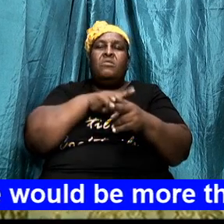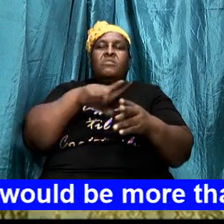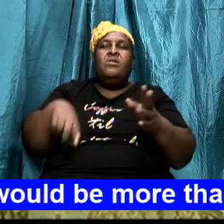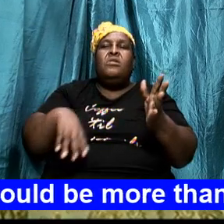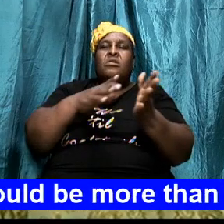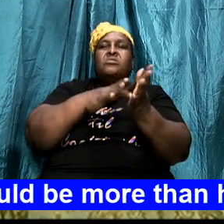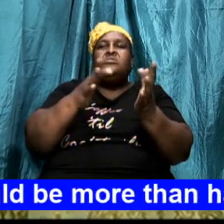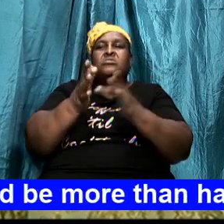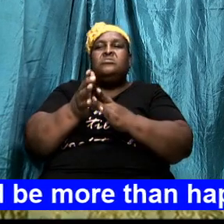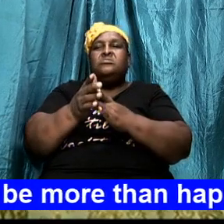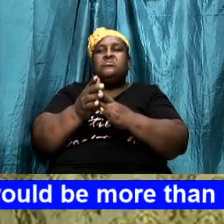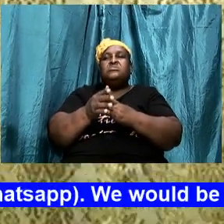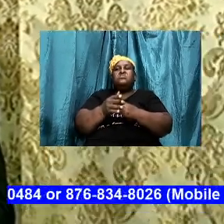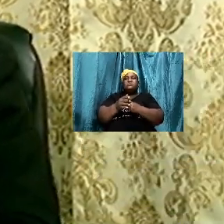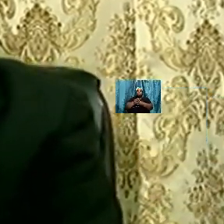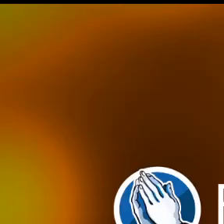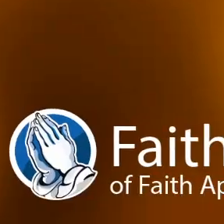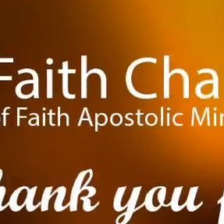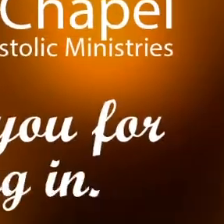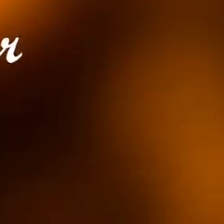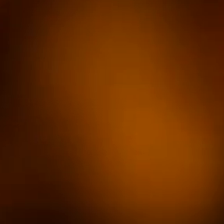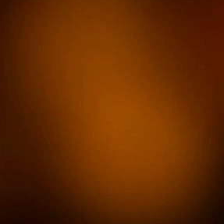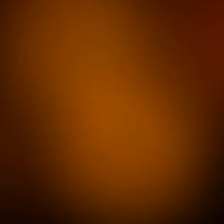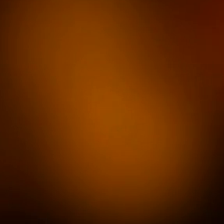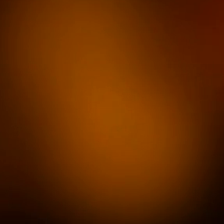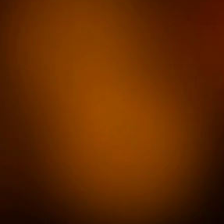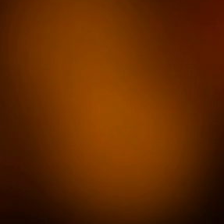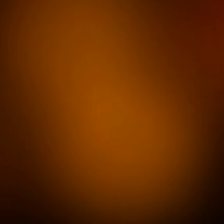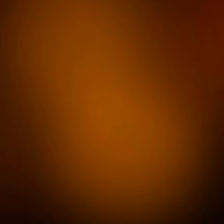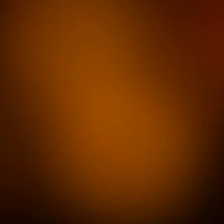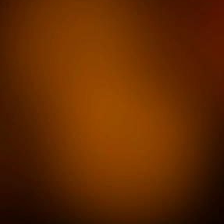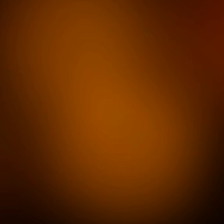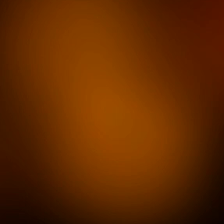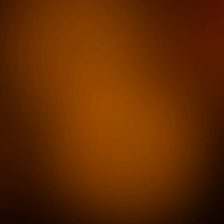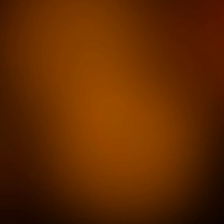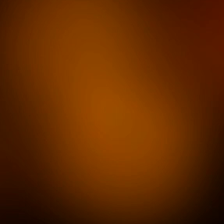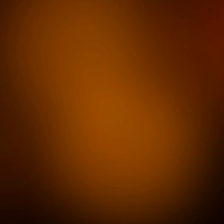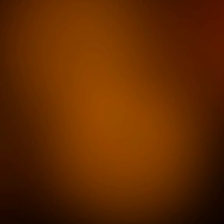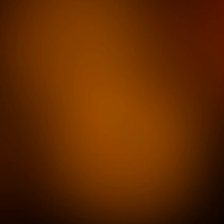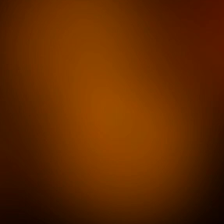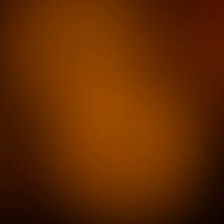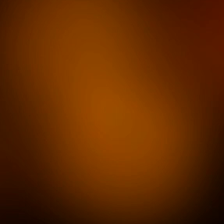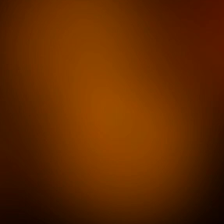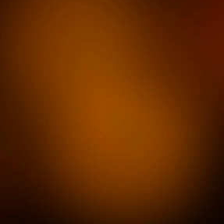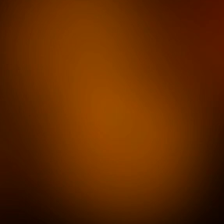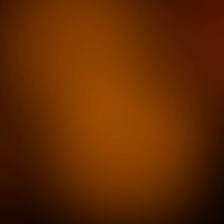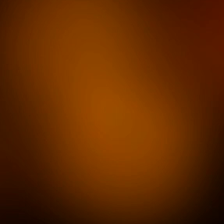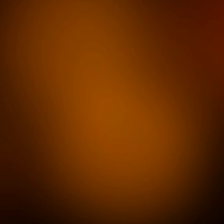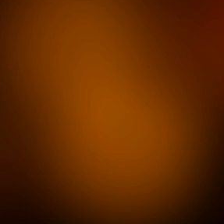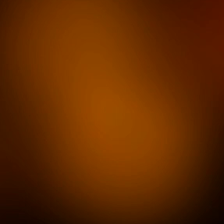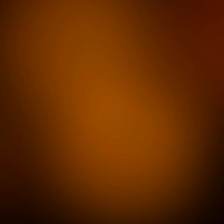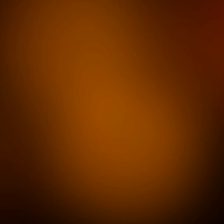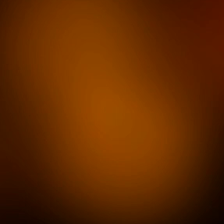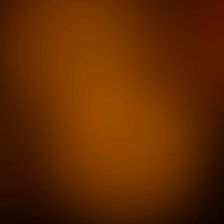in Jesus name Amen Thank you.